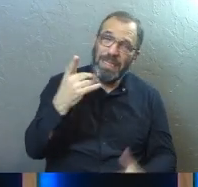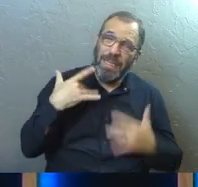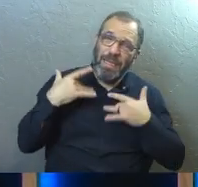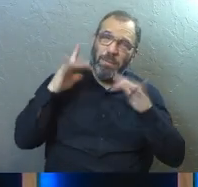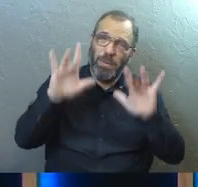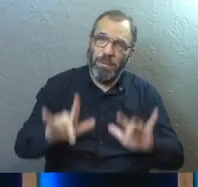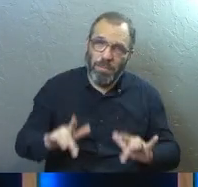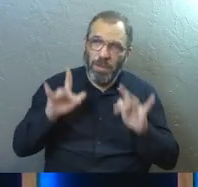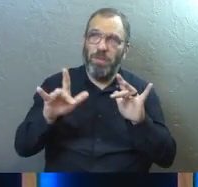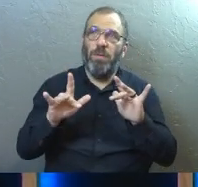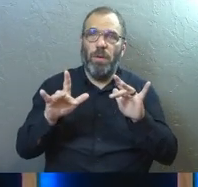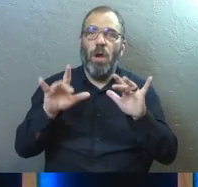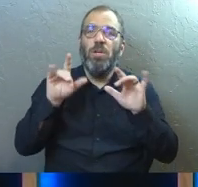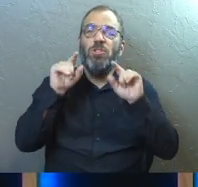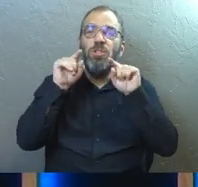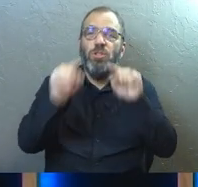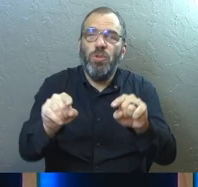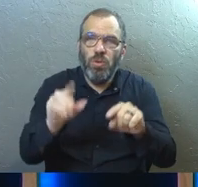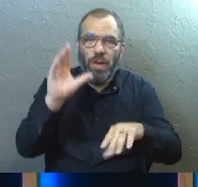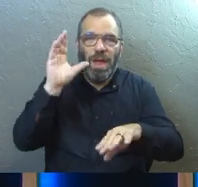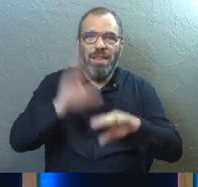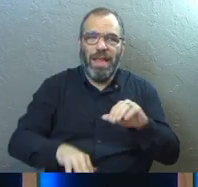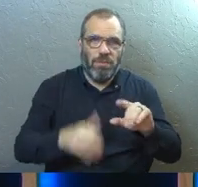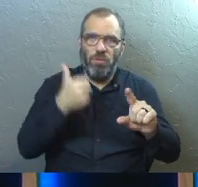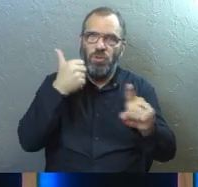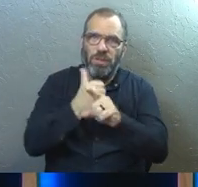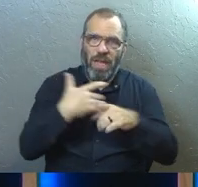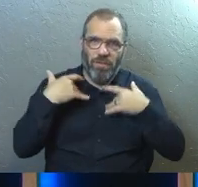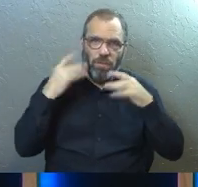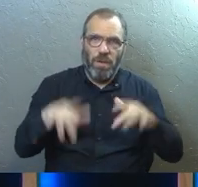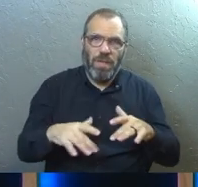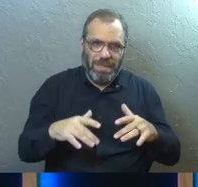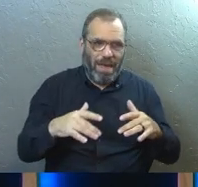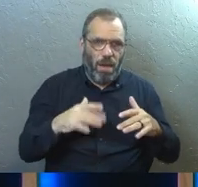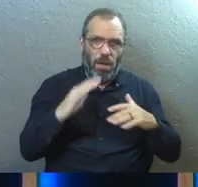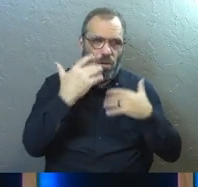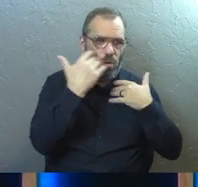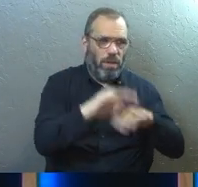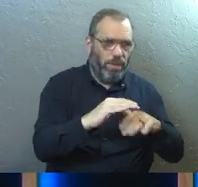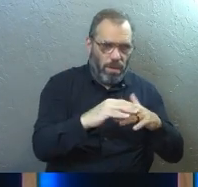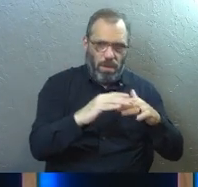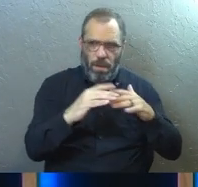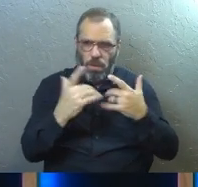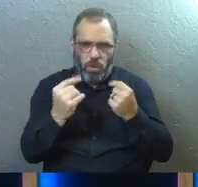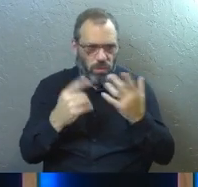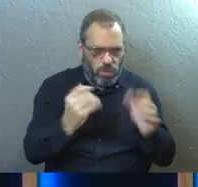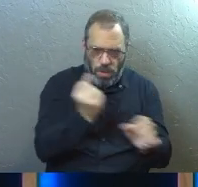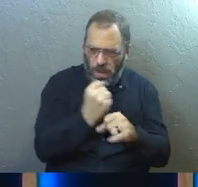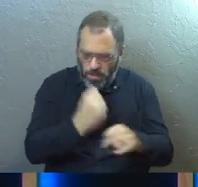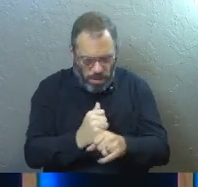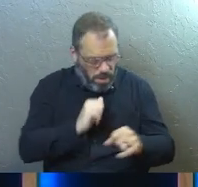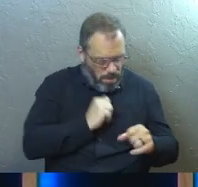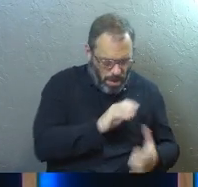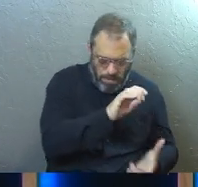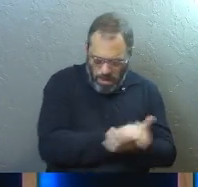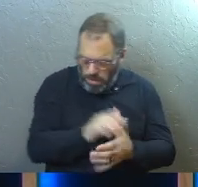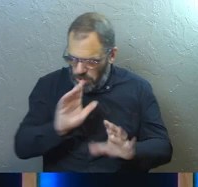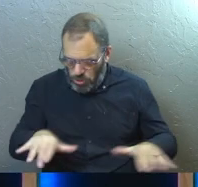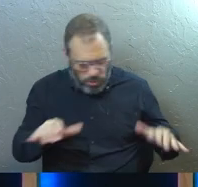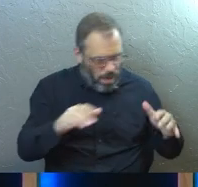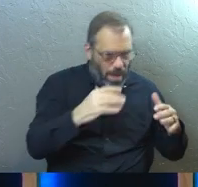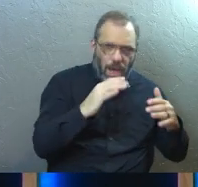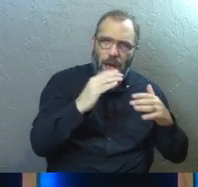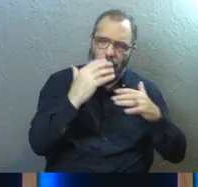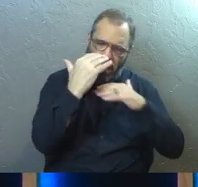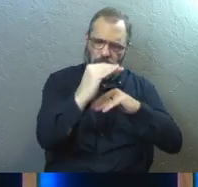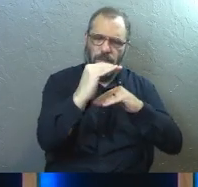merciful toward you, more merciful toward you than you will be for yourself. Now, what do you do with your limits while you're trying to shape and form your life? What about